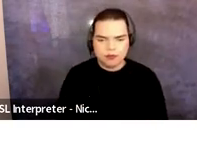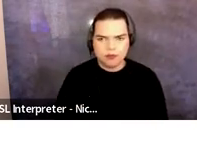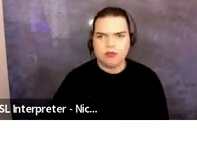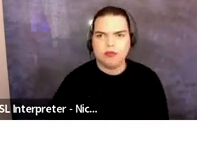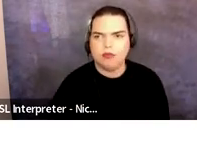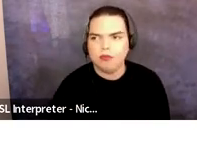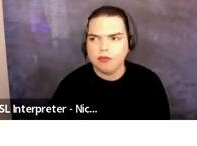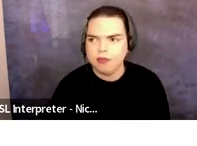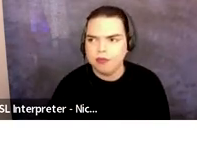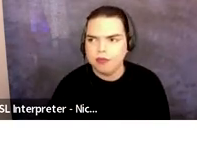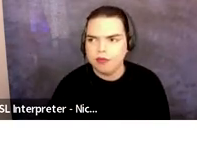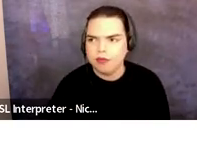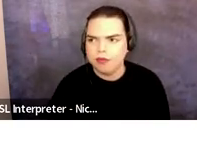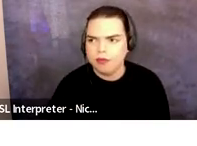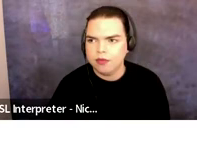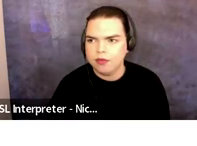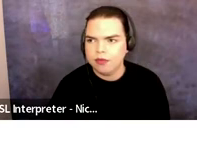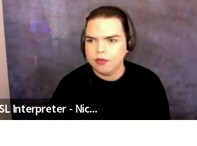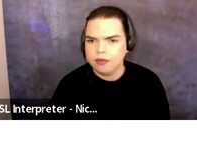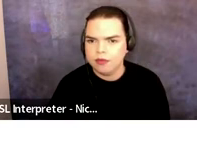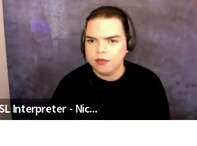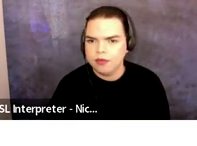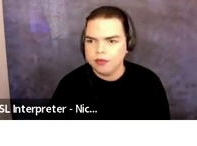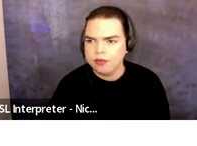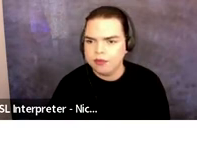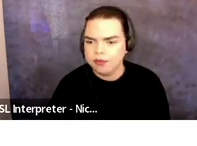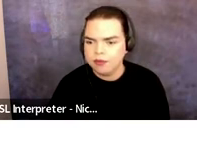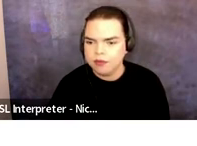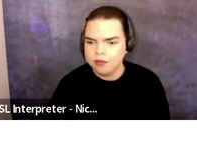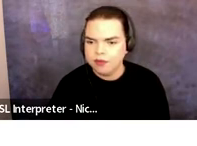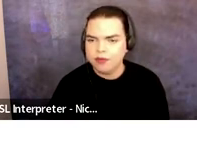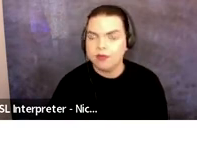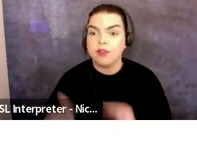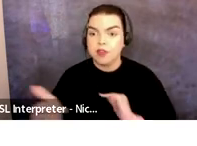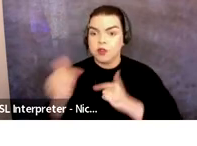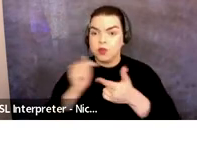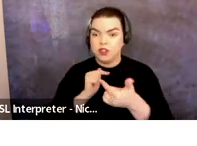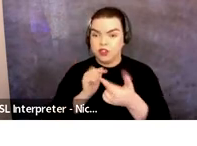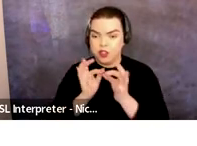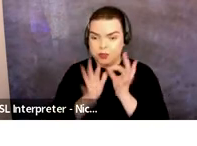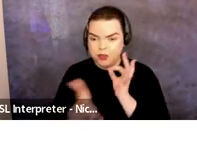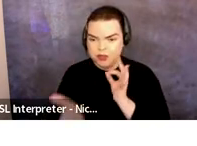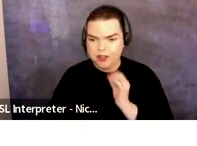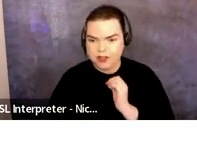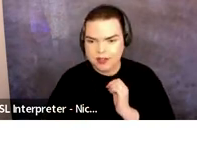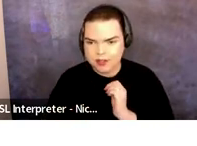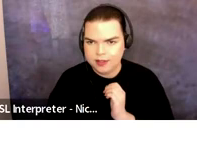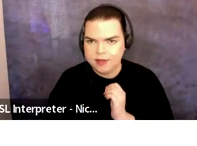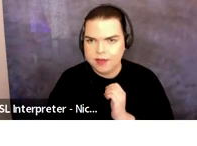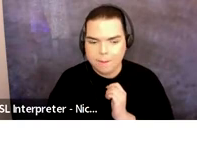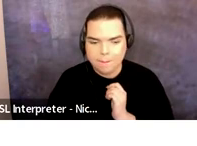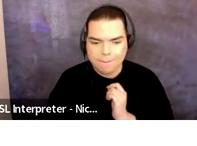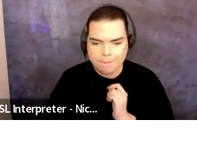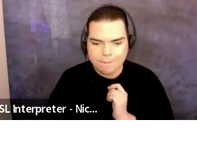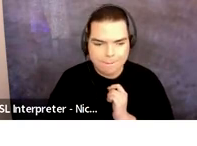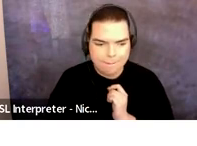Apologies Leilani, I didn't realize that the O had dropped off of your name. You know it wasn't wrong the last time we used